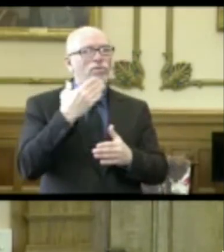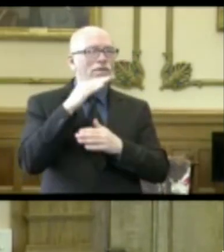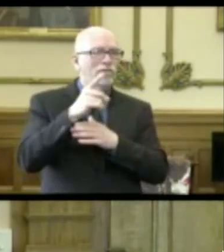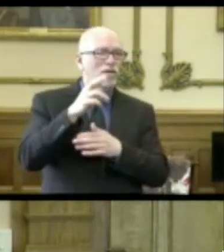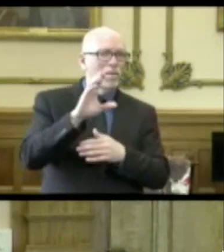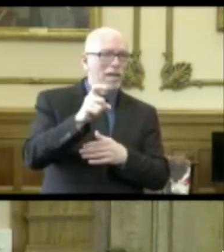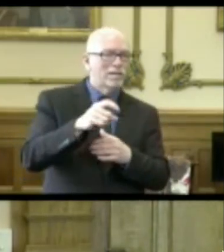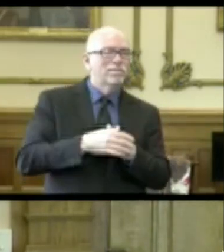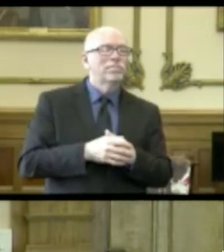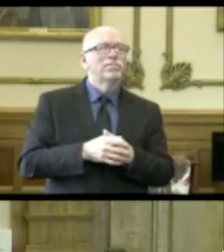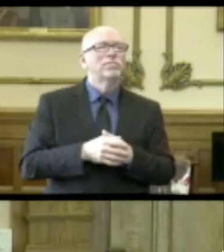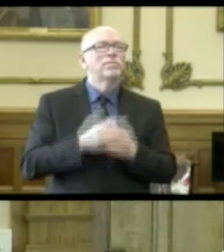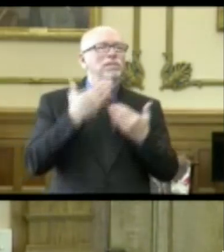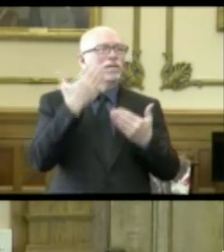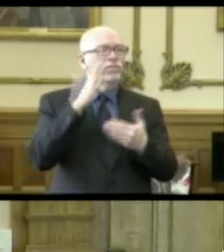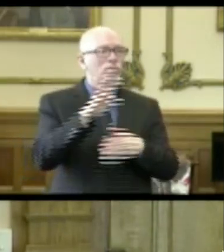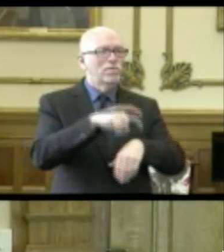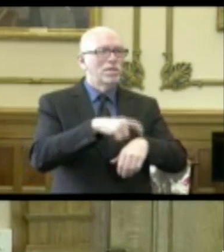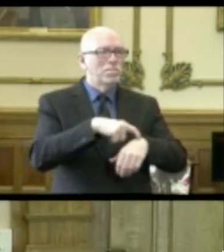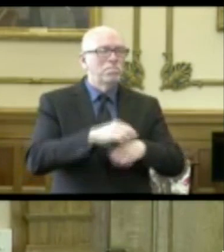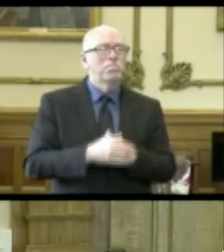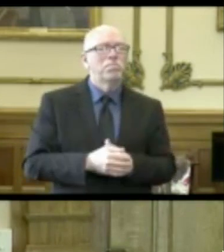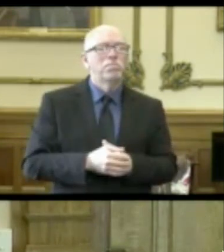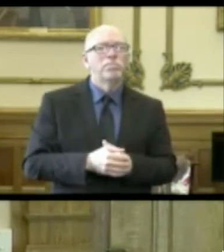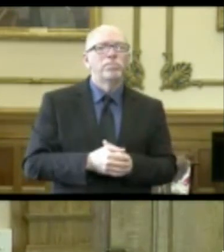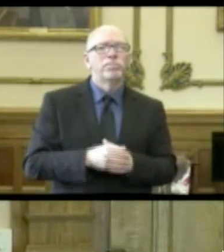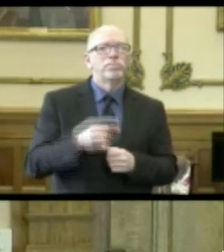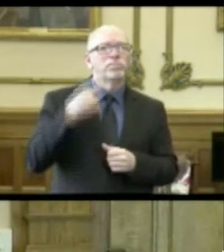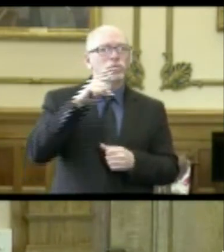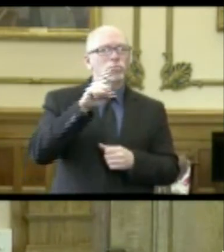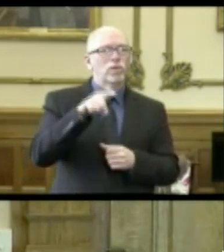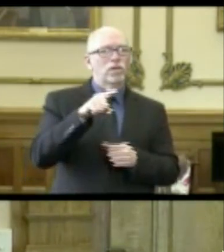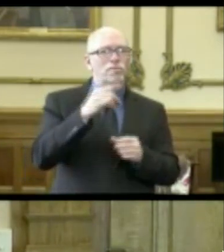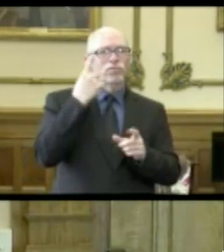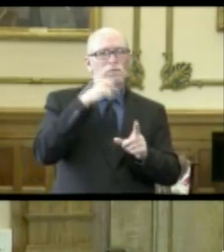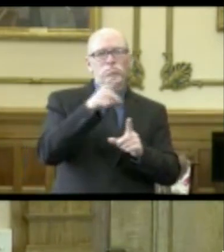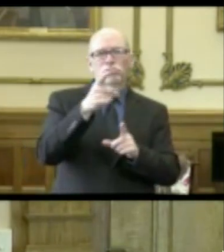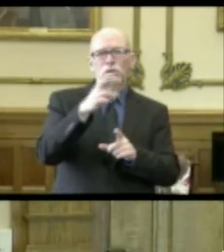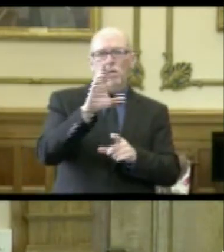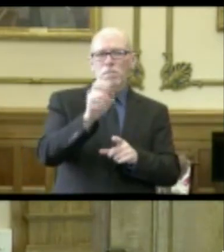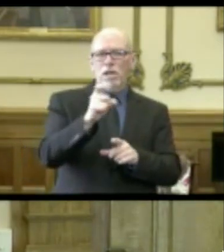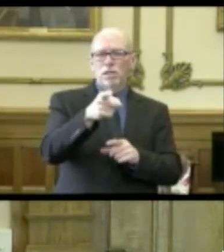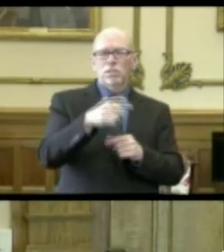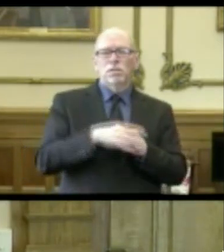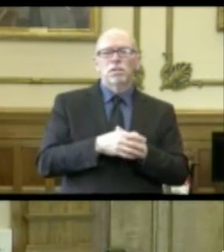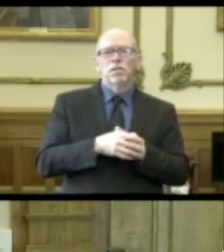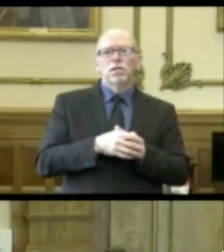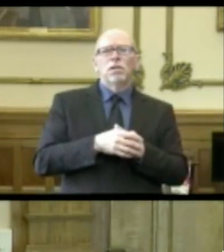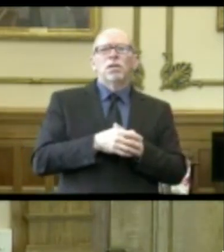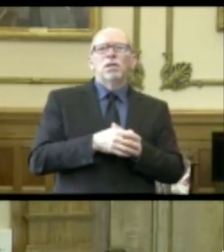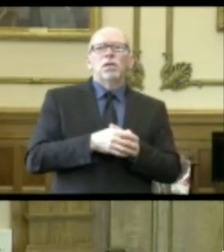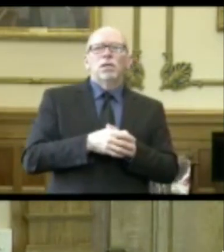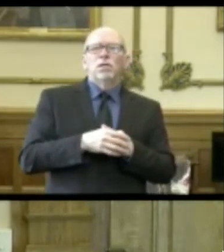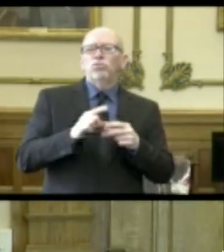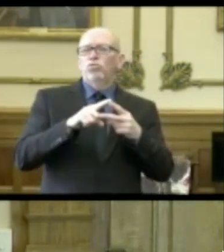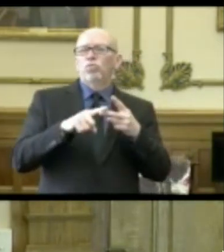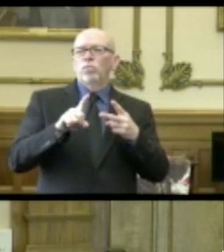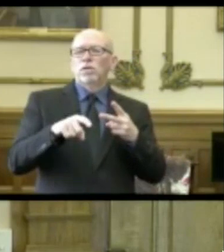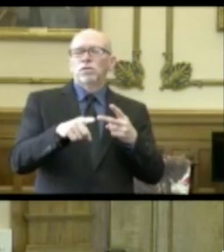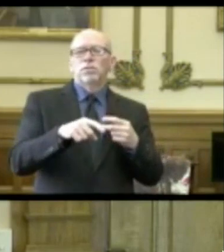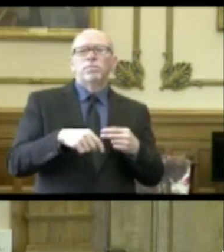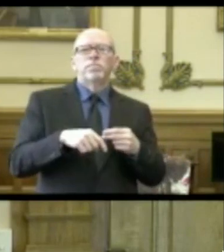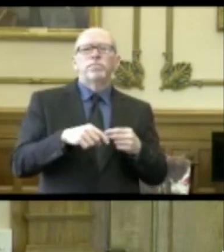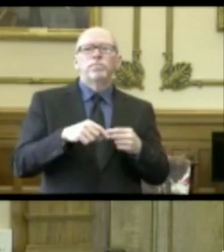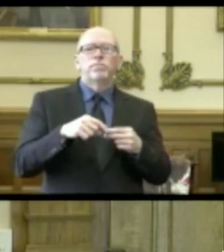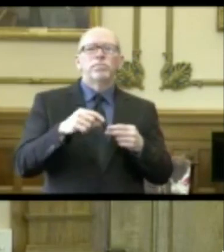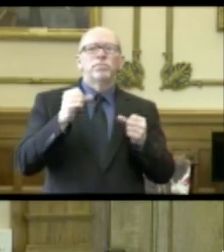afternoon, Dr. Fox. Thank you for your time. I think this question would be for Dr. Fox. Two questions. A lot